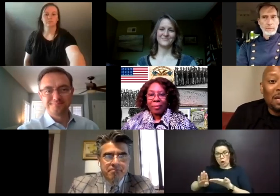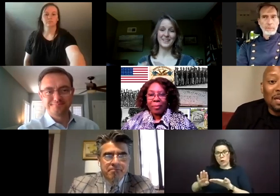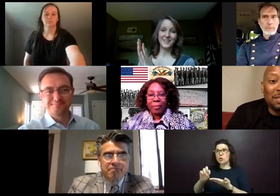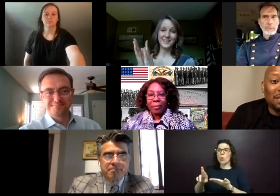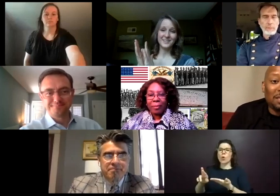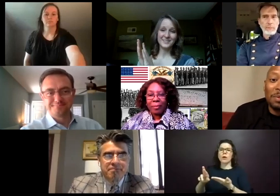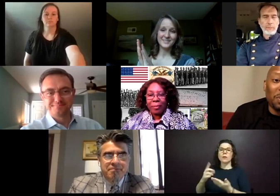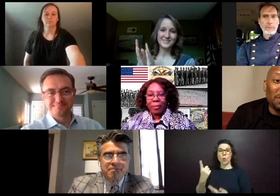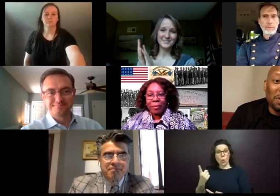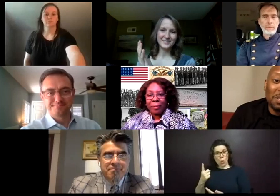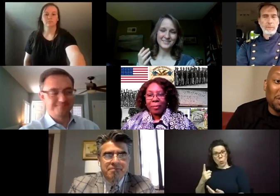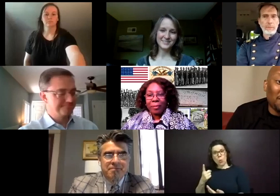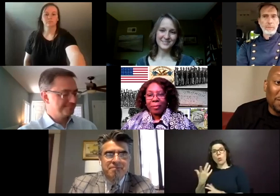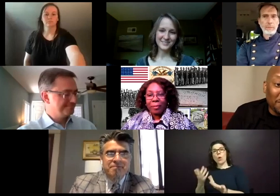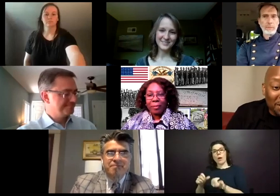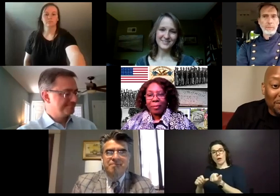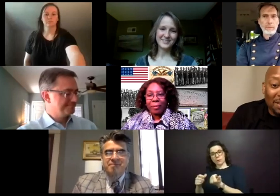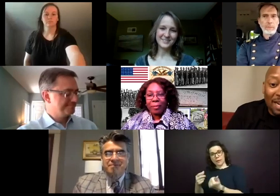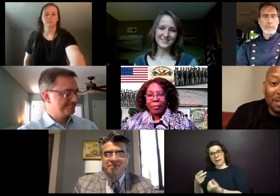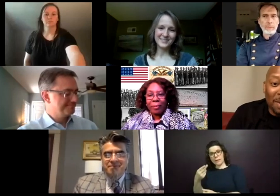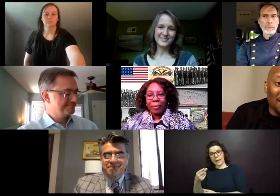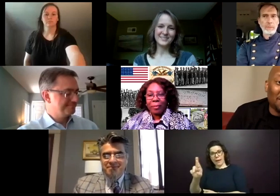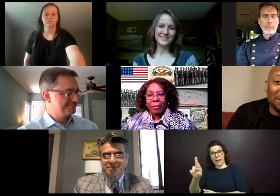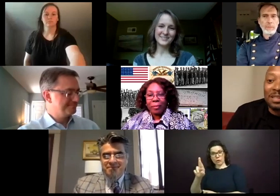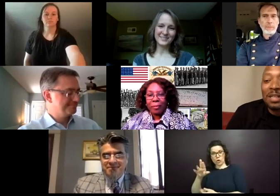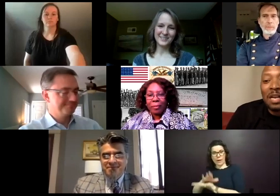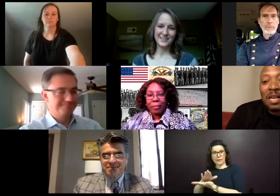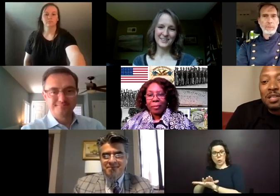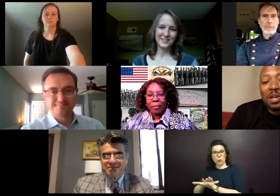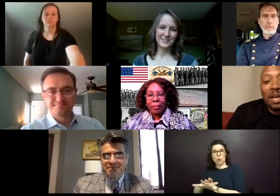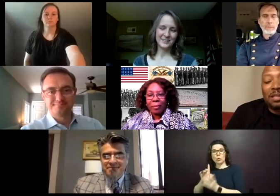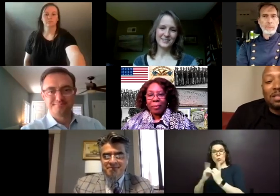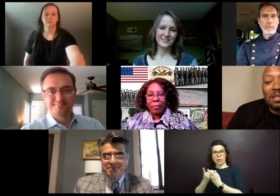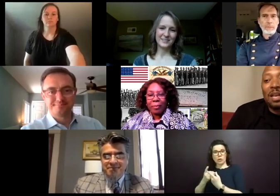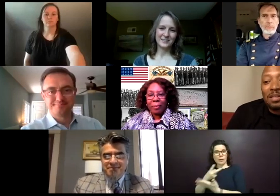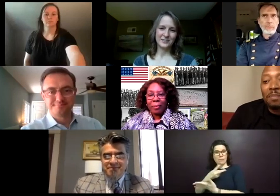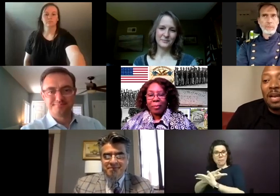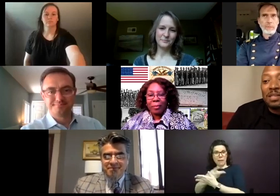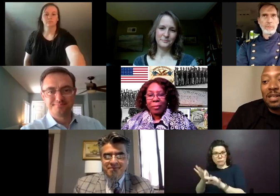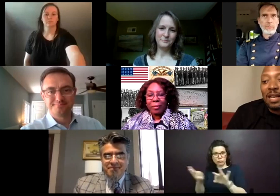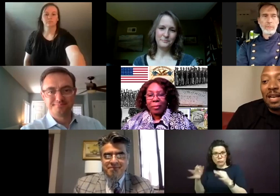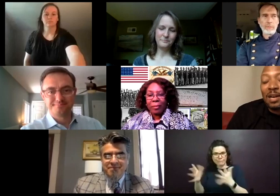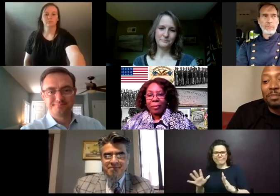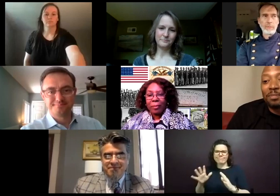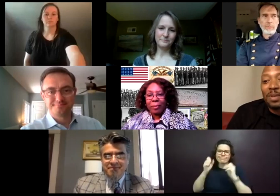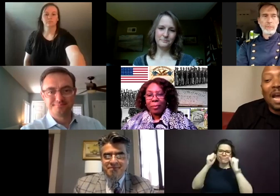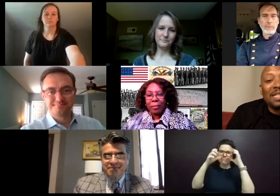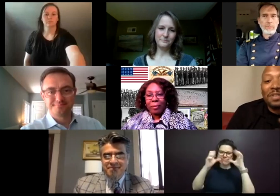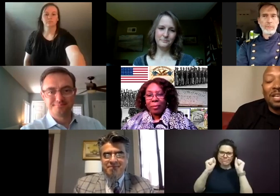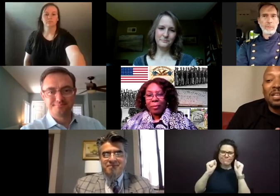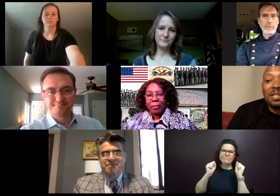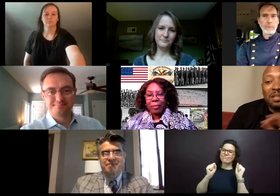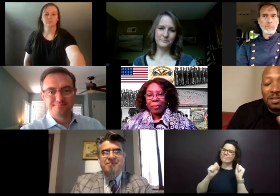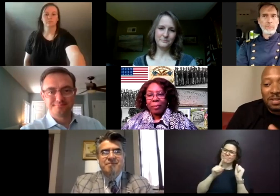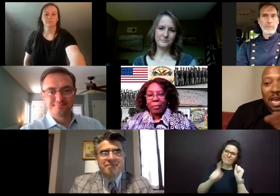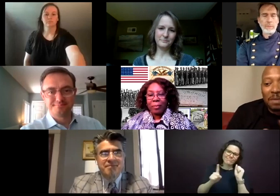is assistant human resources in our school district and has her master's. And so it's, it's amazing. And I just have